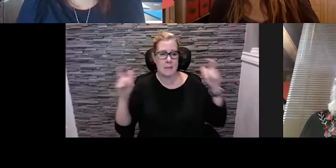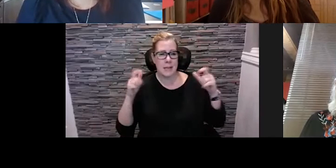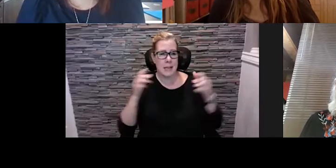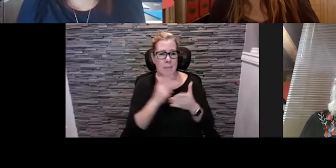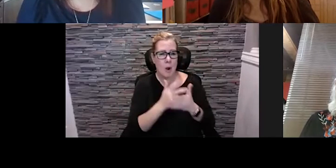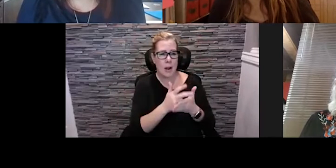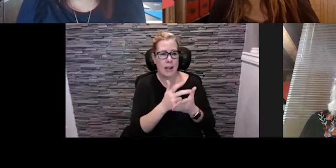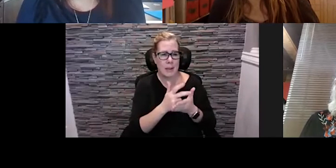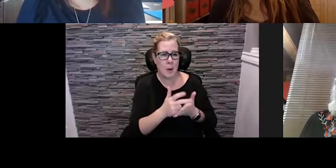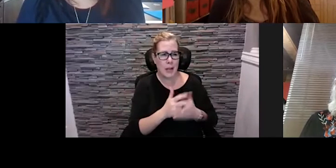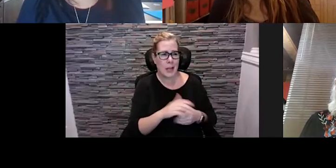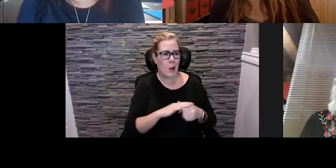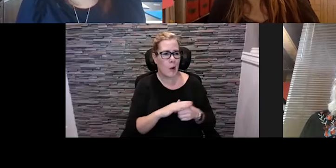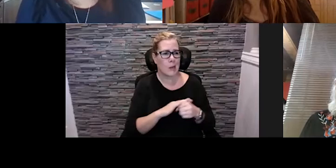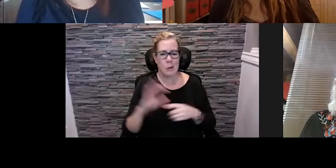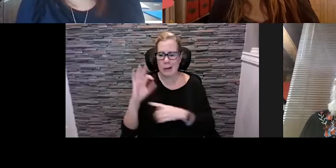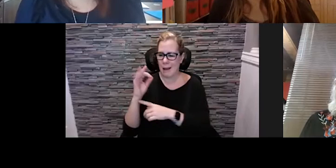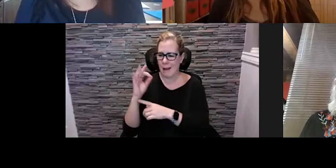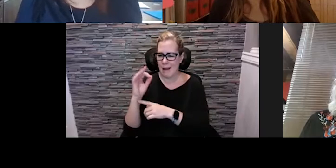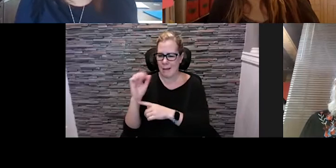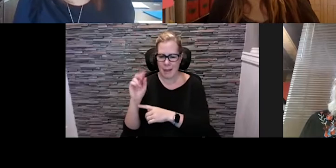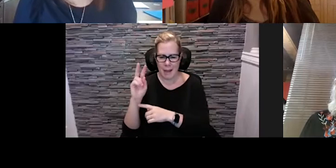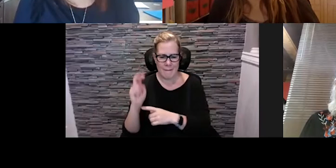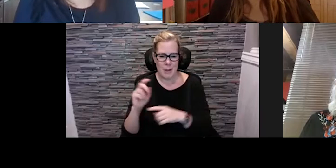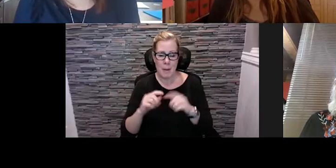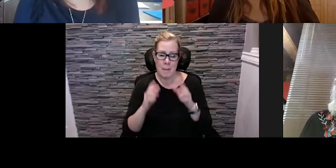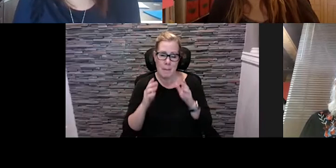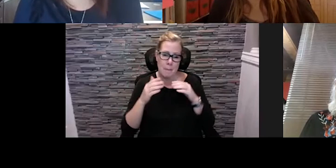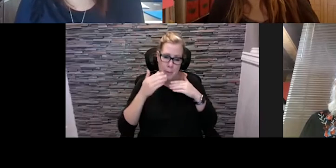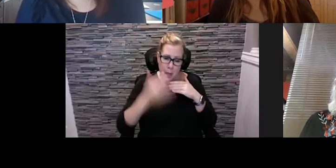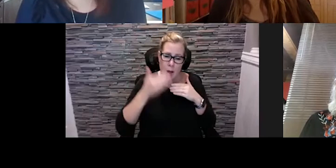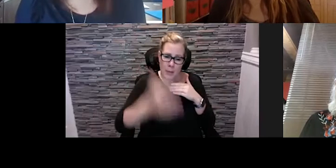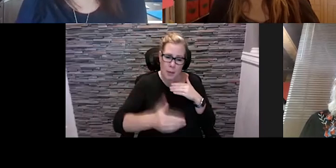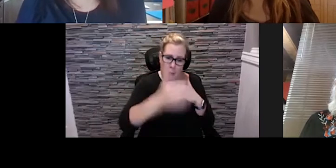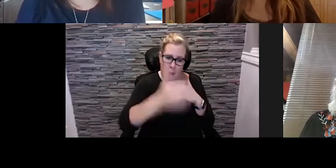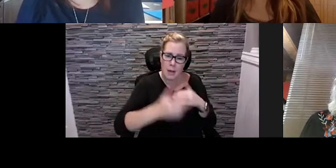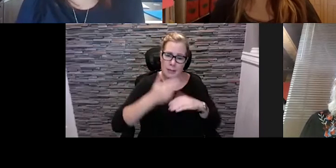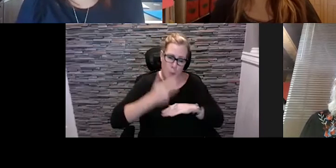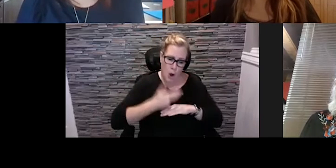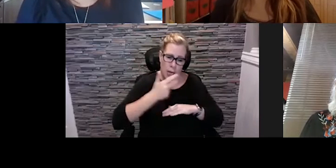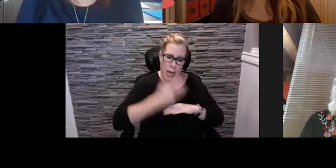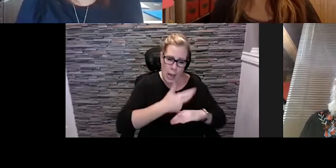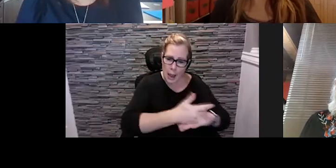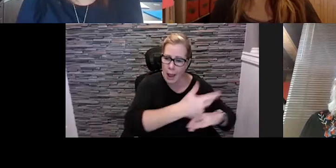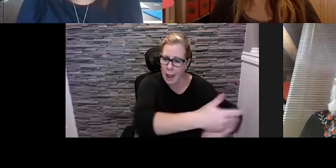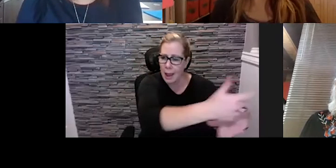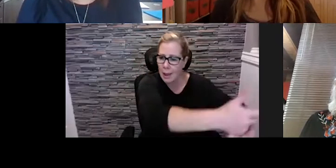just becoming as if we can spread them out because there's blocks and blocks and blocks of them um how we could maybe even